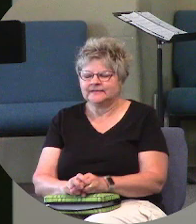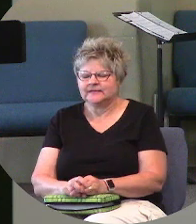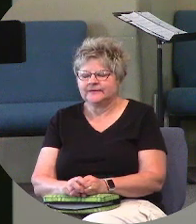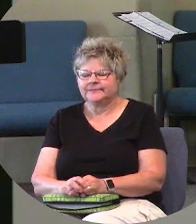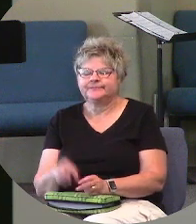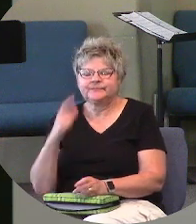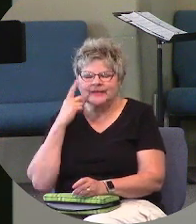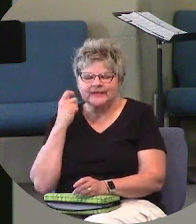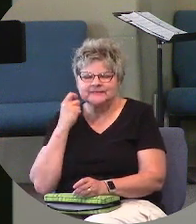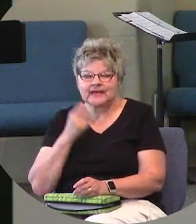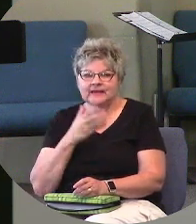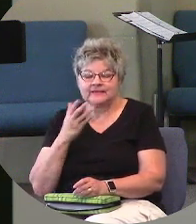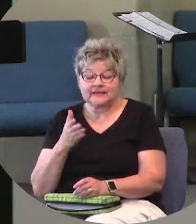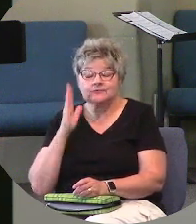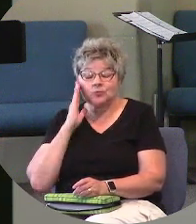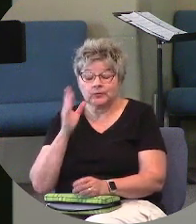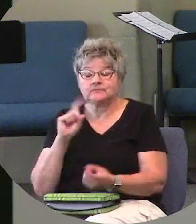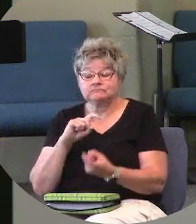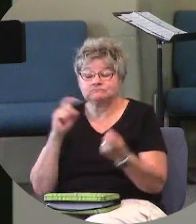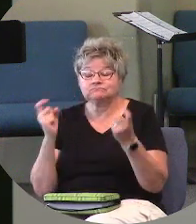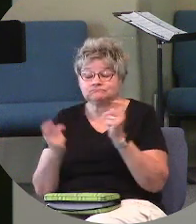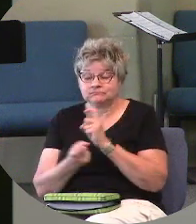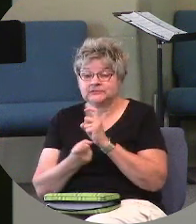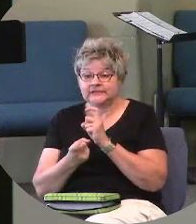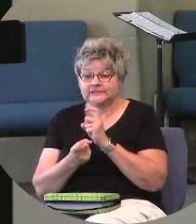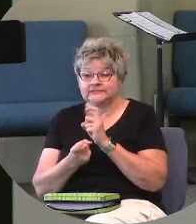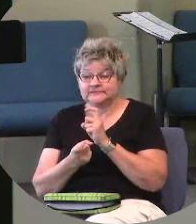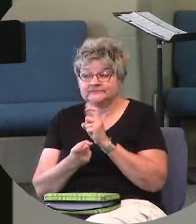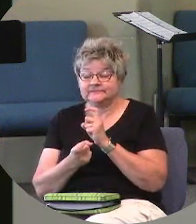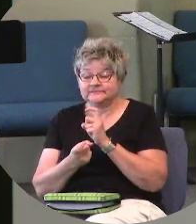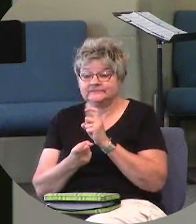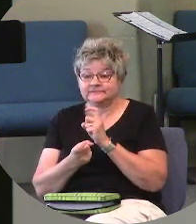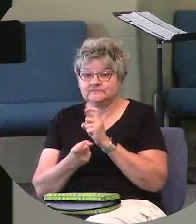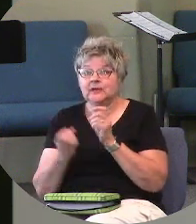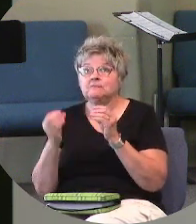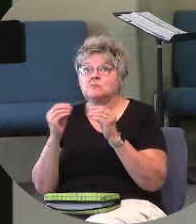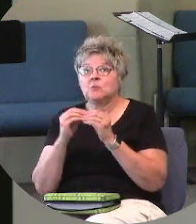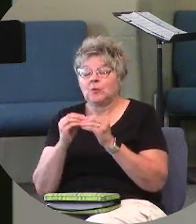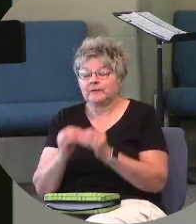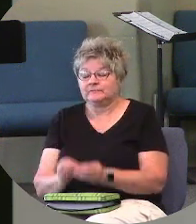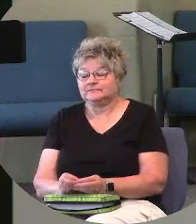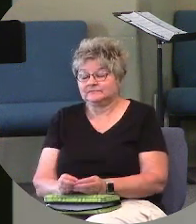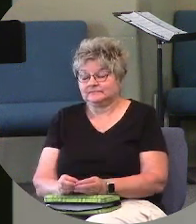because things are going to change even more.